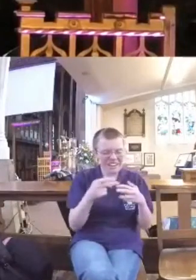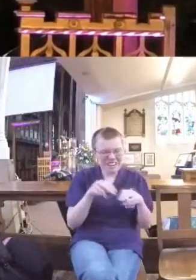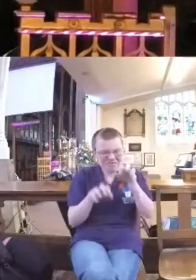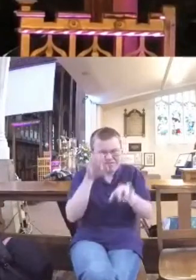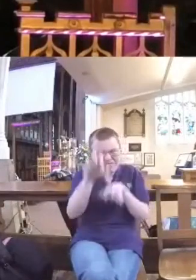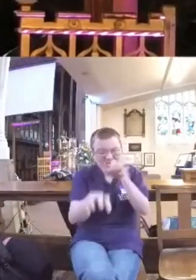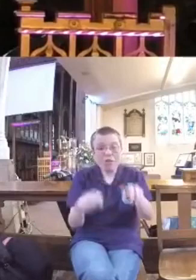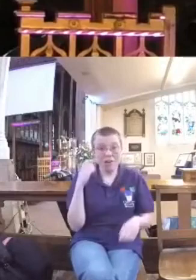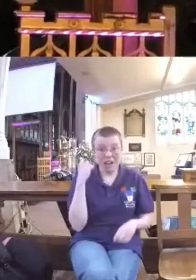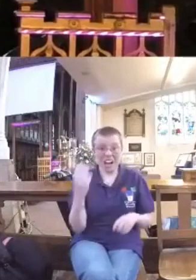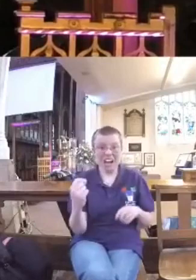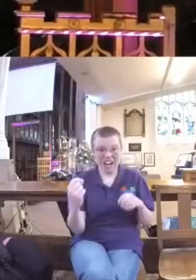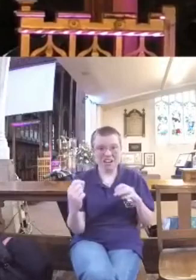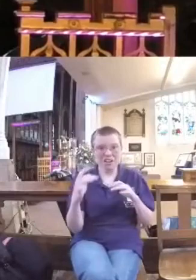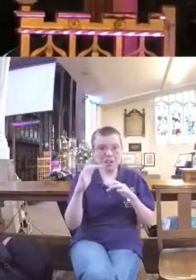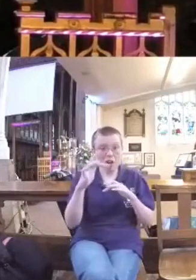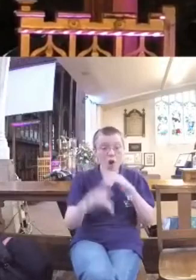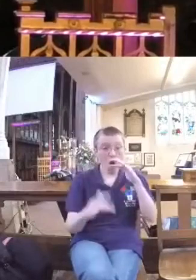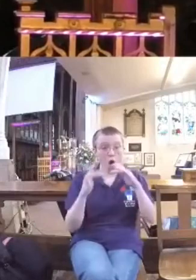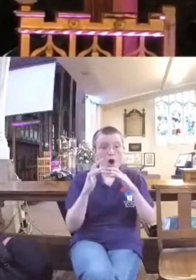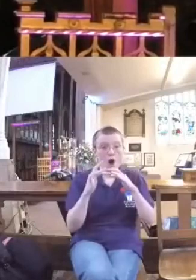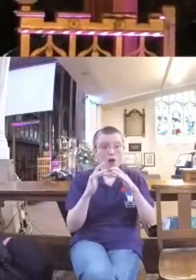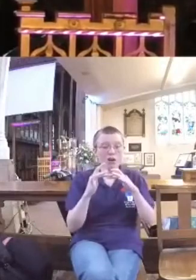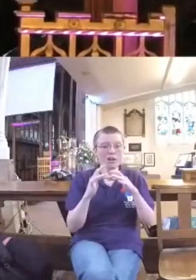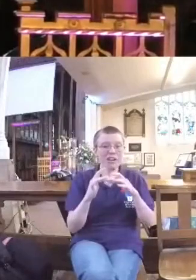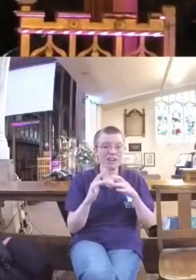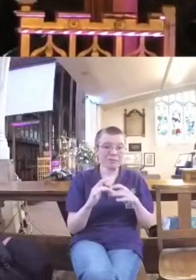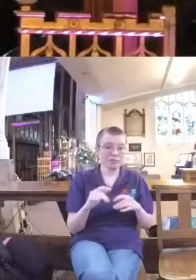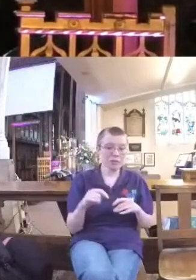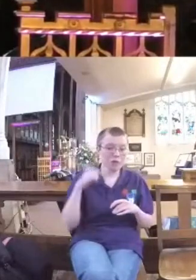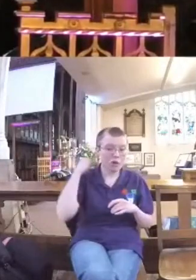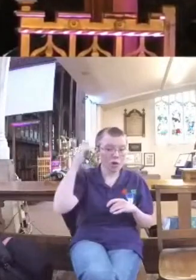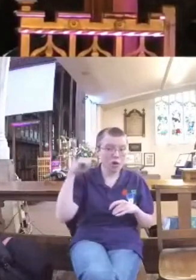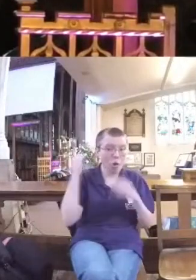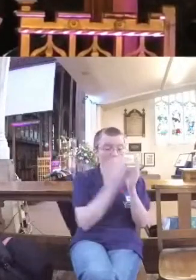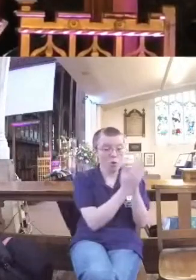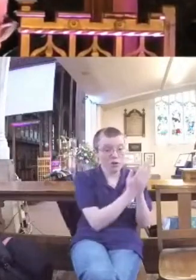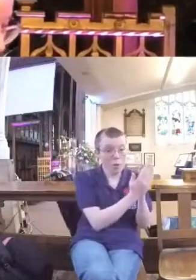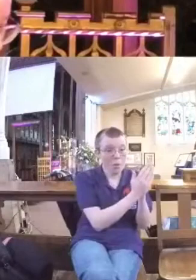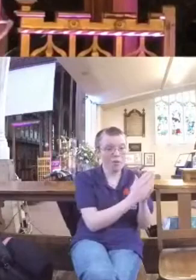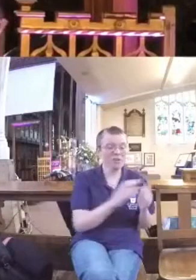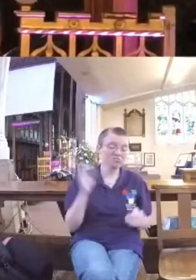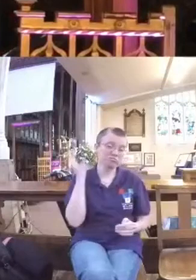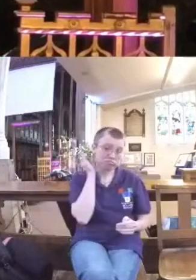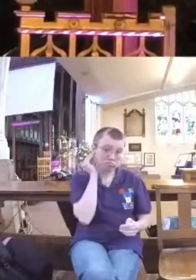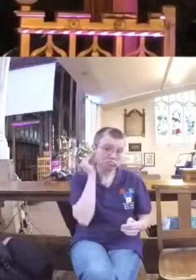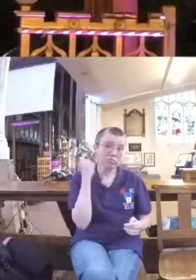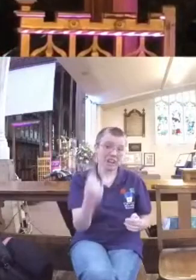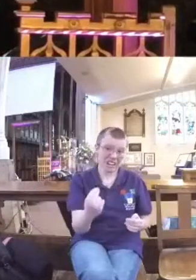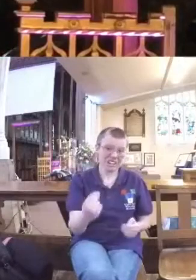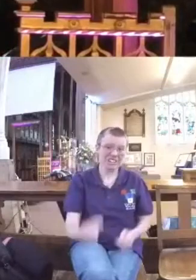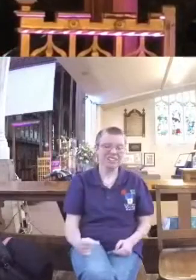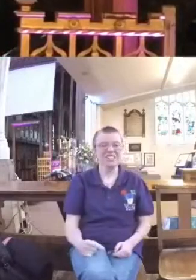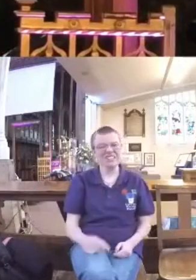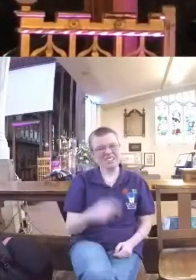even get it read to you. Just download the Bible app on your phone and you can even get the Bible read to you. But trust